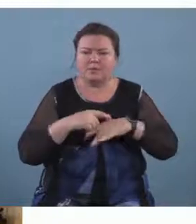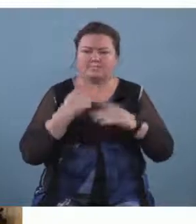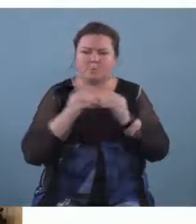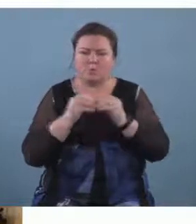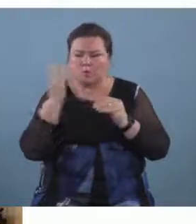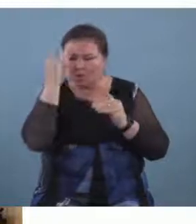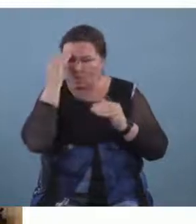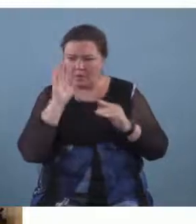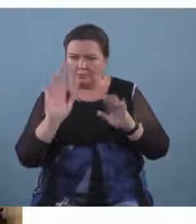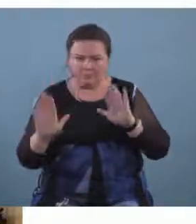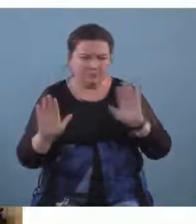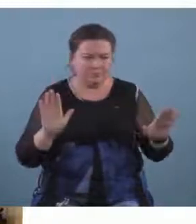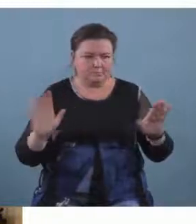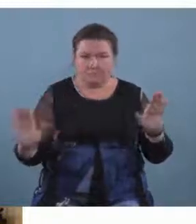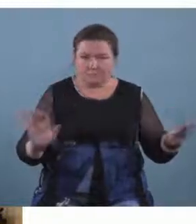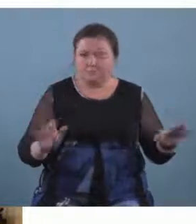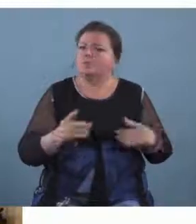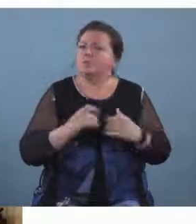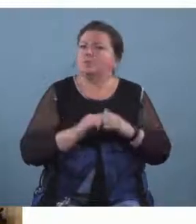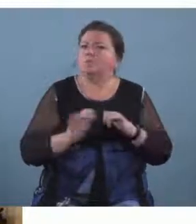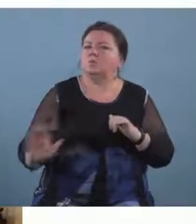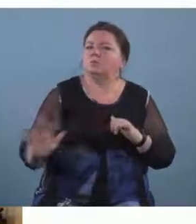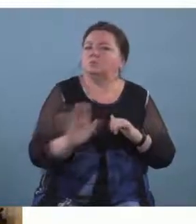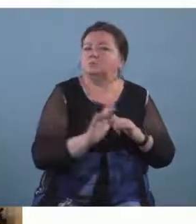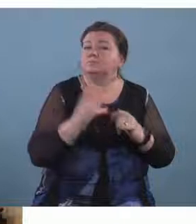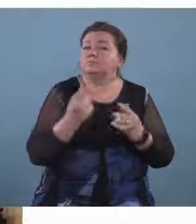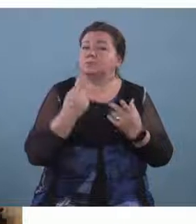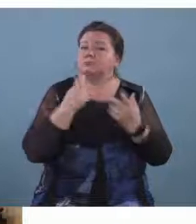everybody's preferences and how they want to access music